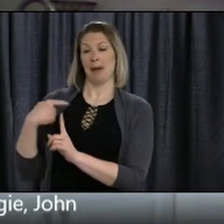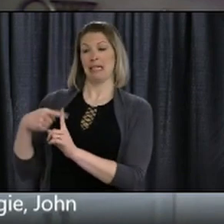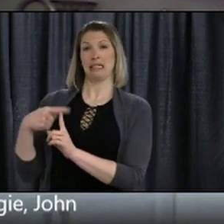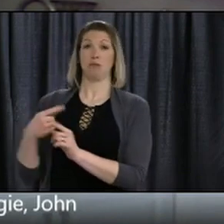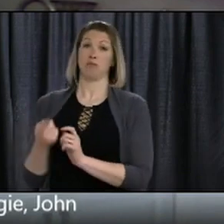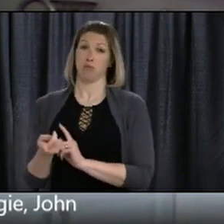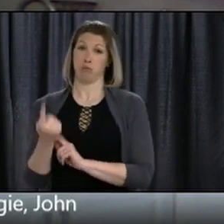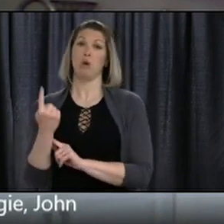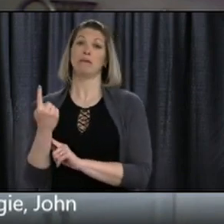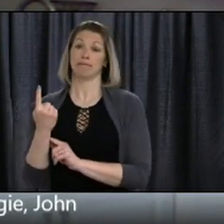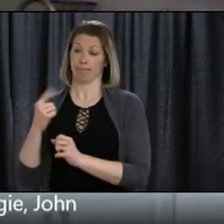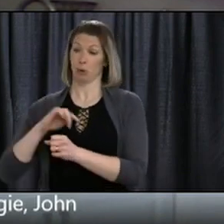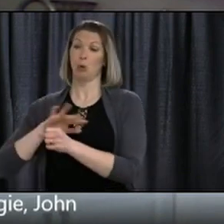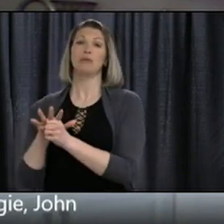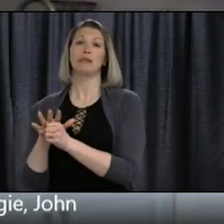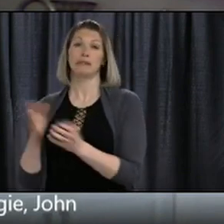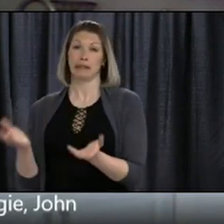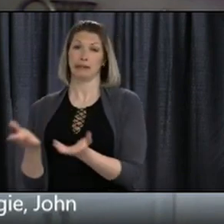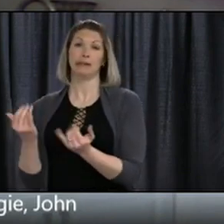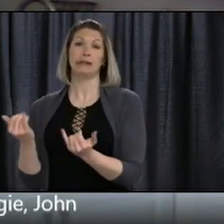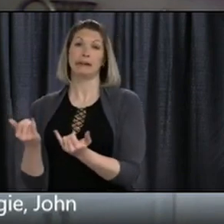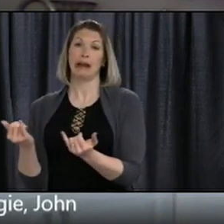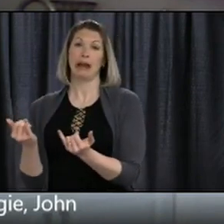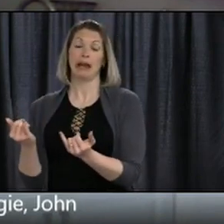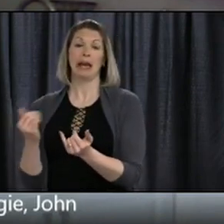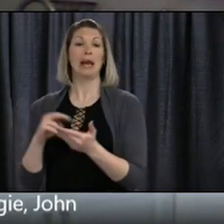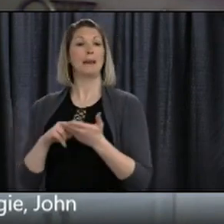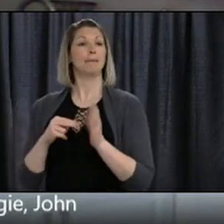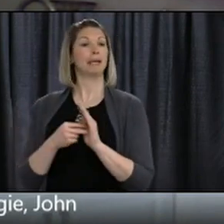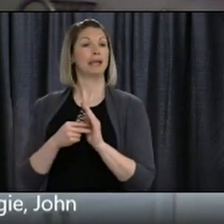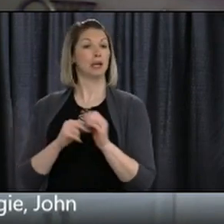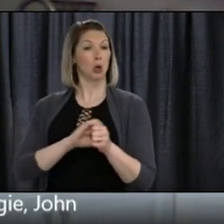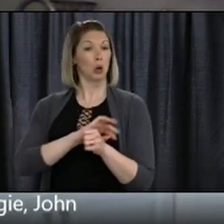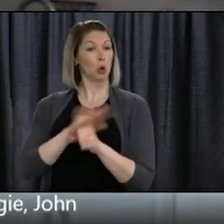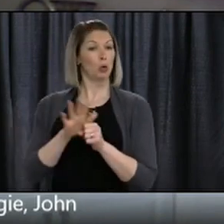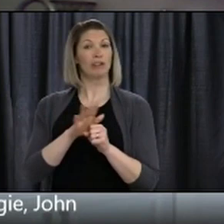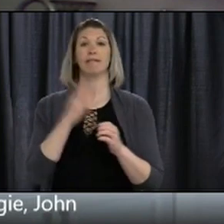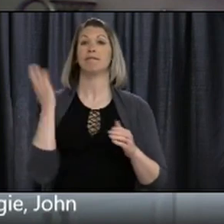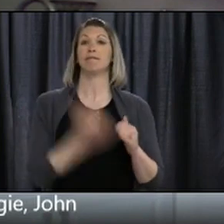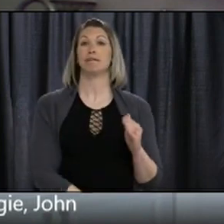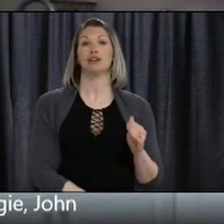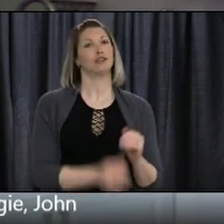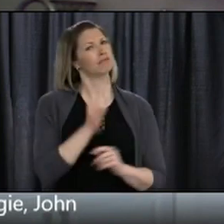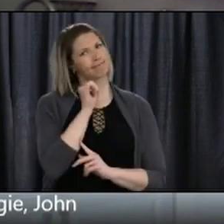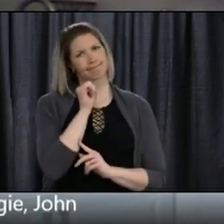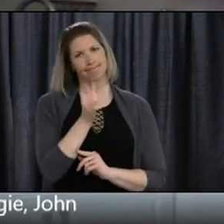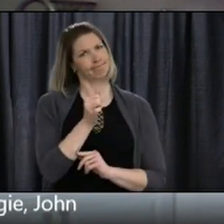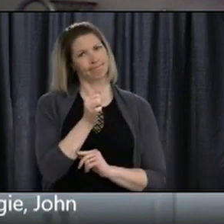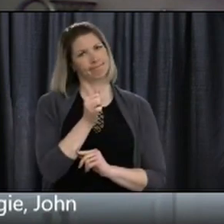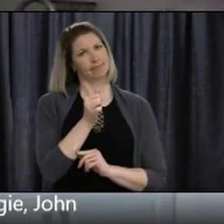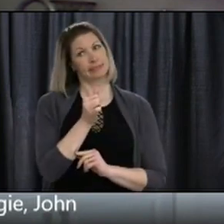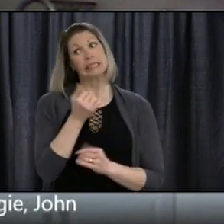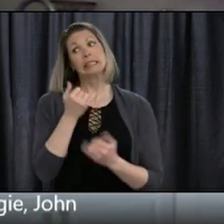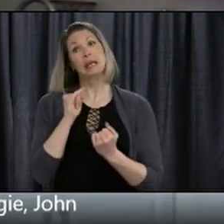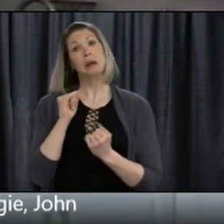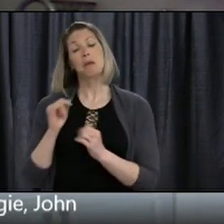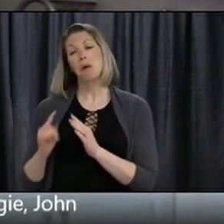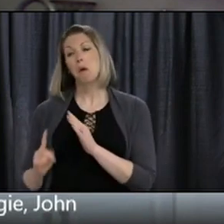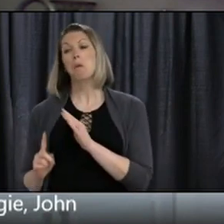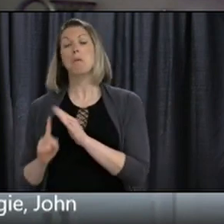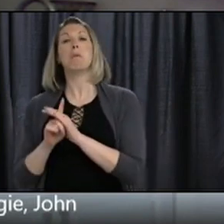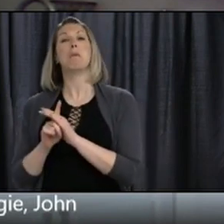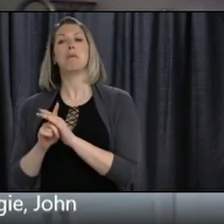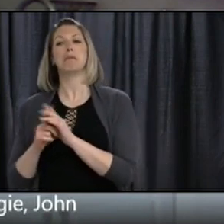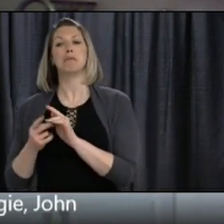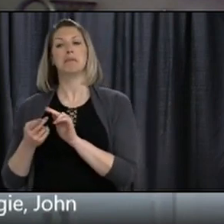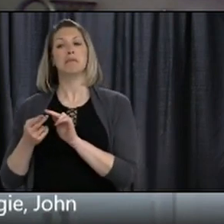that this issue is not past us. And because of that, on her advice, I have